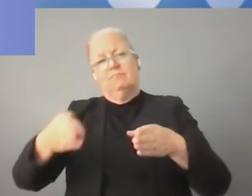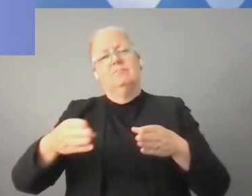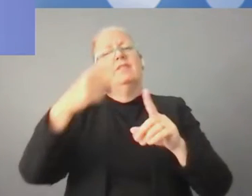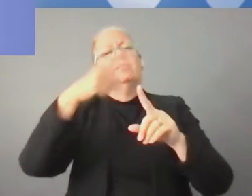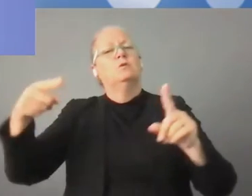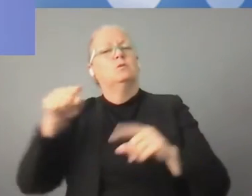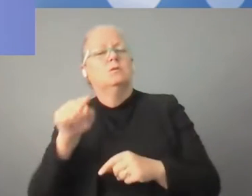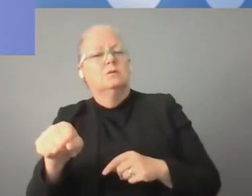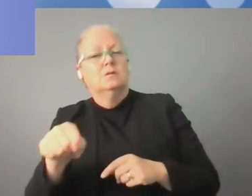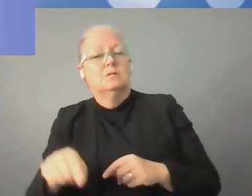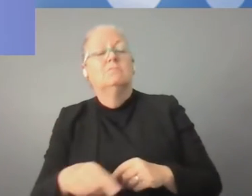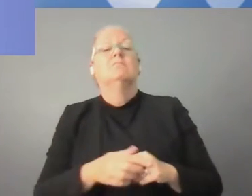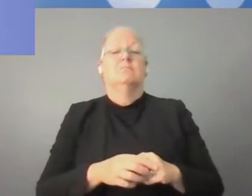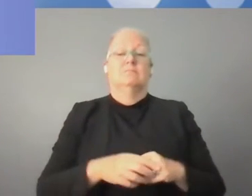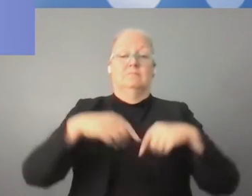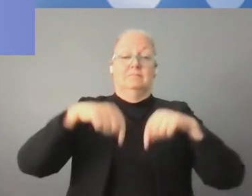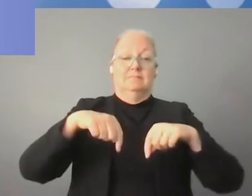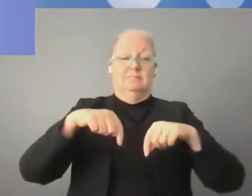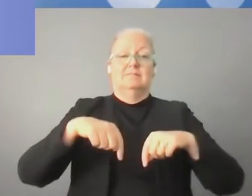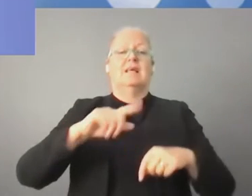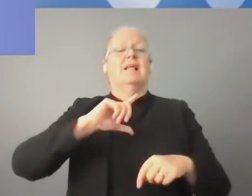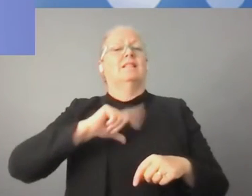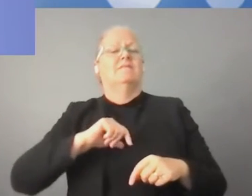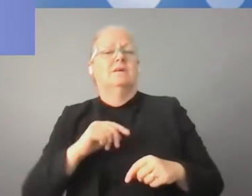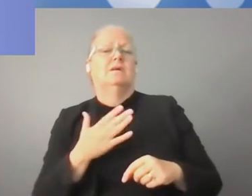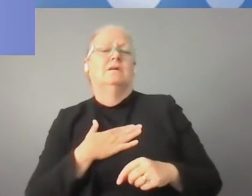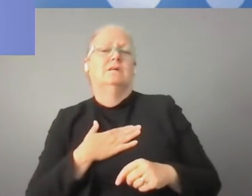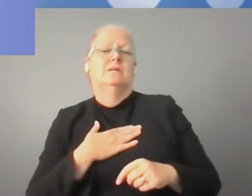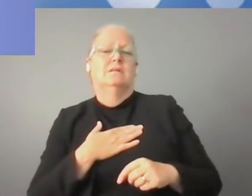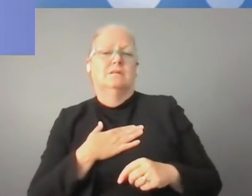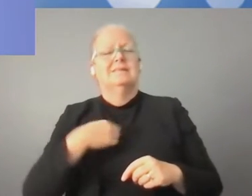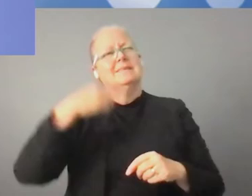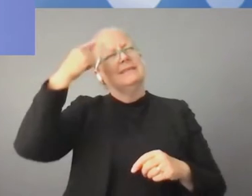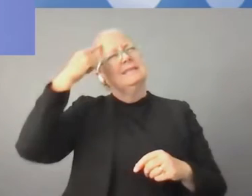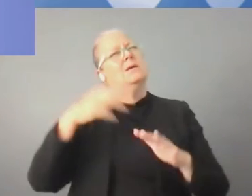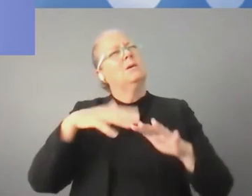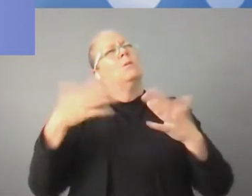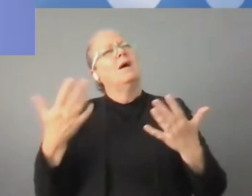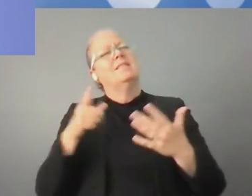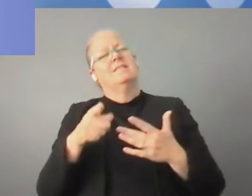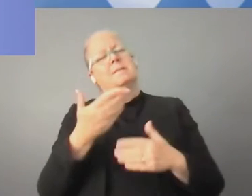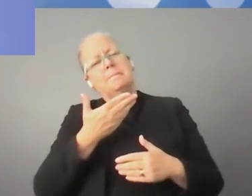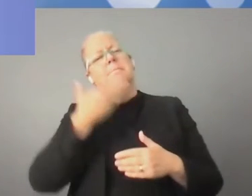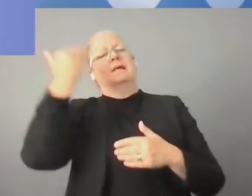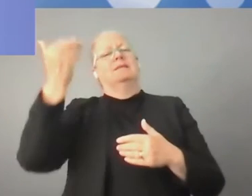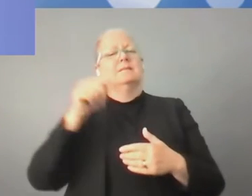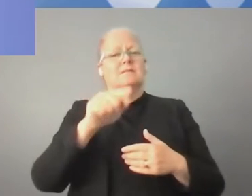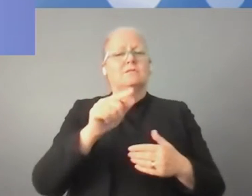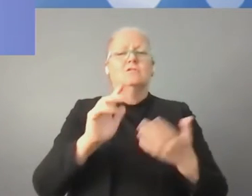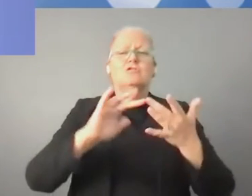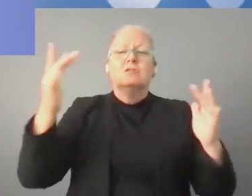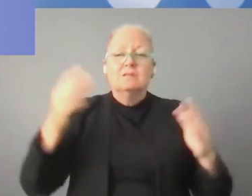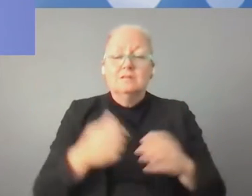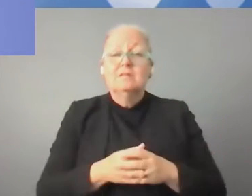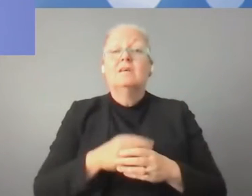Latvia is one of the countries with some of the best internet. One in four Latvian households